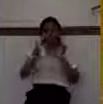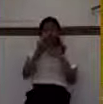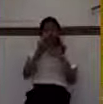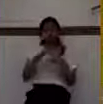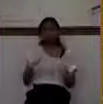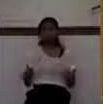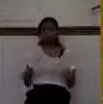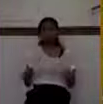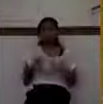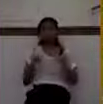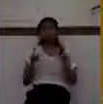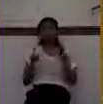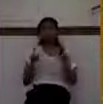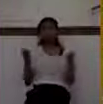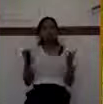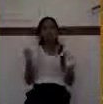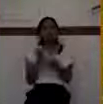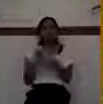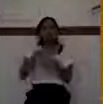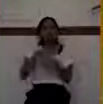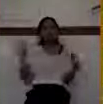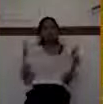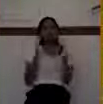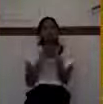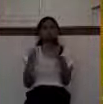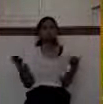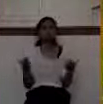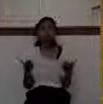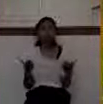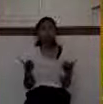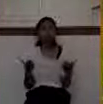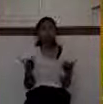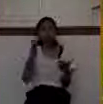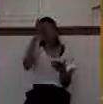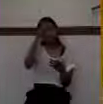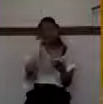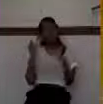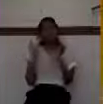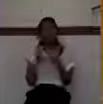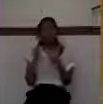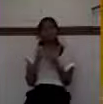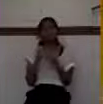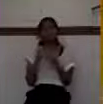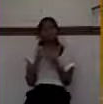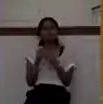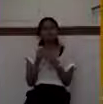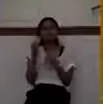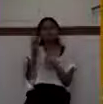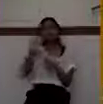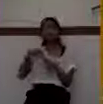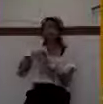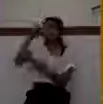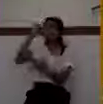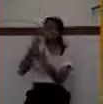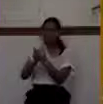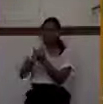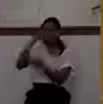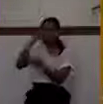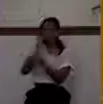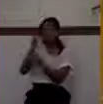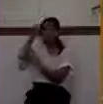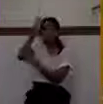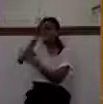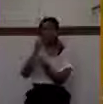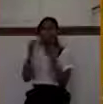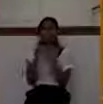unites us all together? It's the Word of God. If we will believe and trust in the Word of God, then